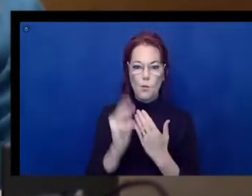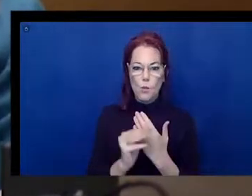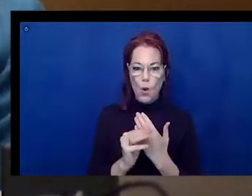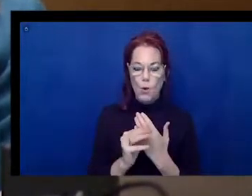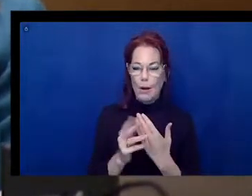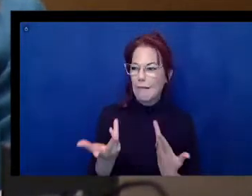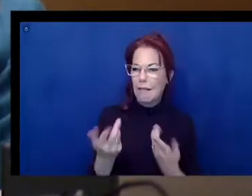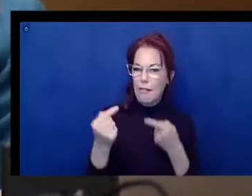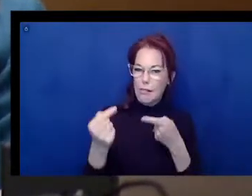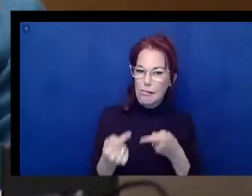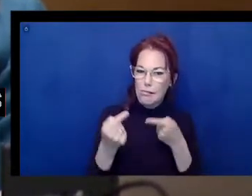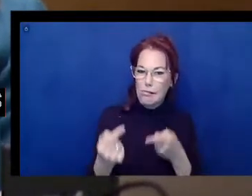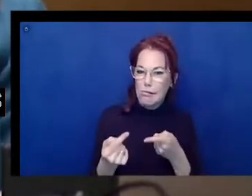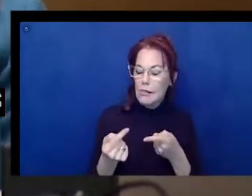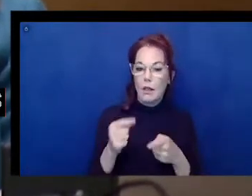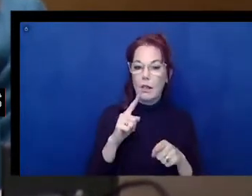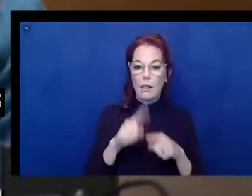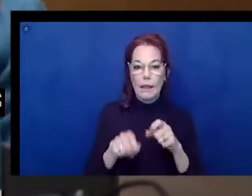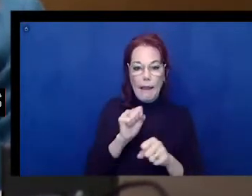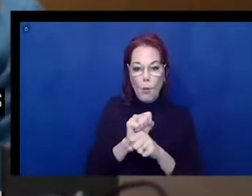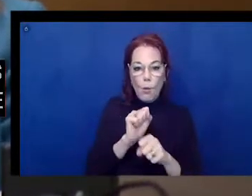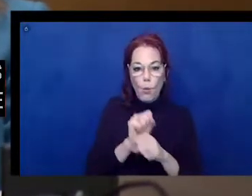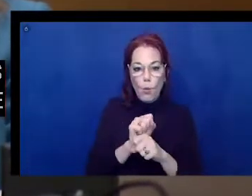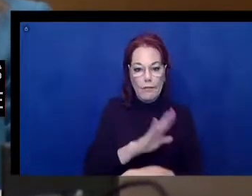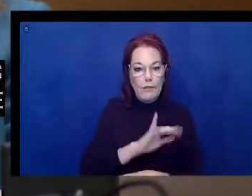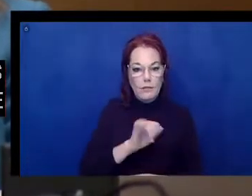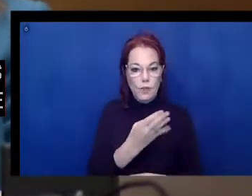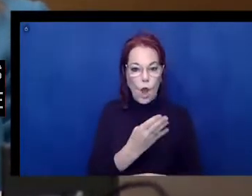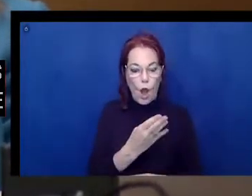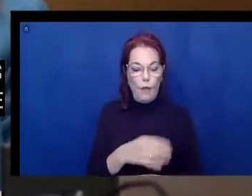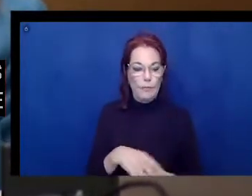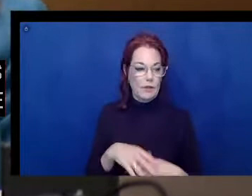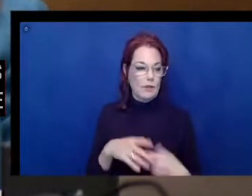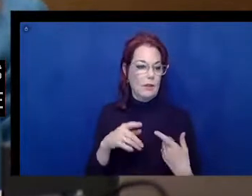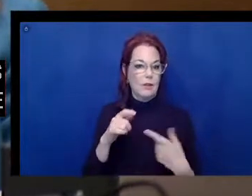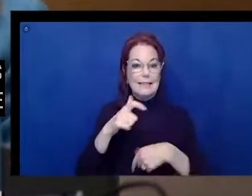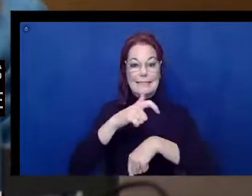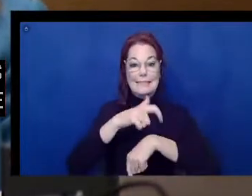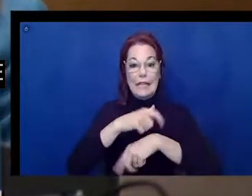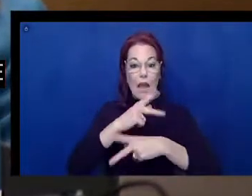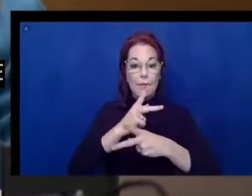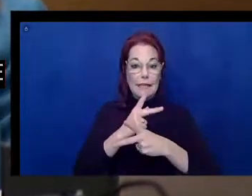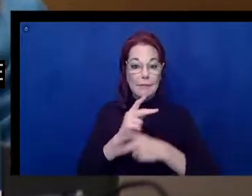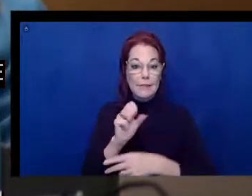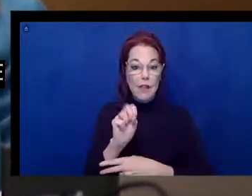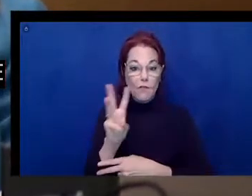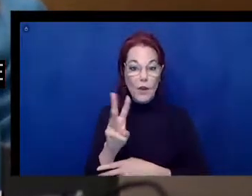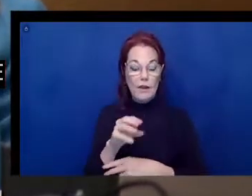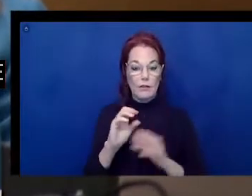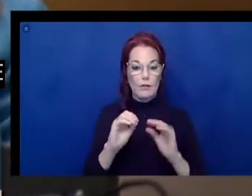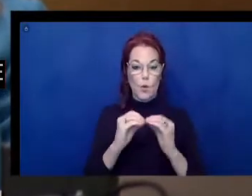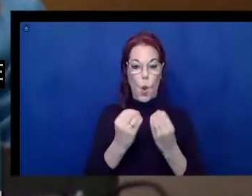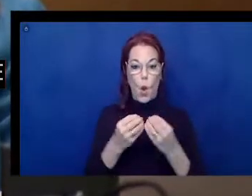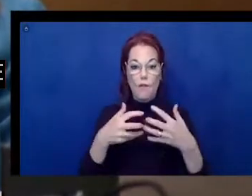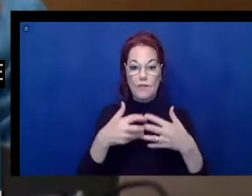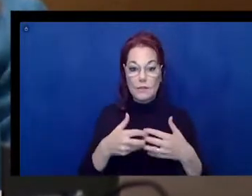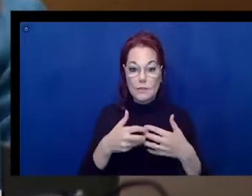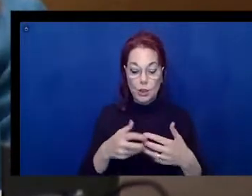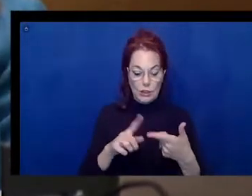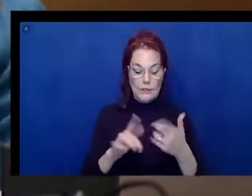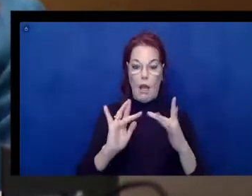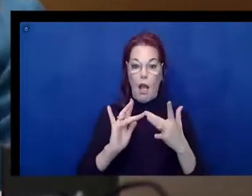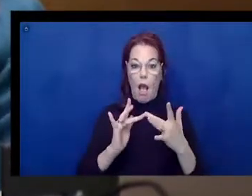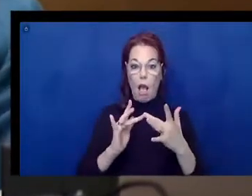impossible to do their jobs, as well as timekeeping software, office machines, and online trainings that make their